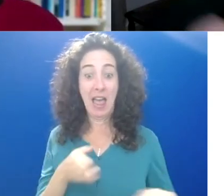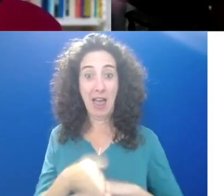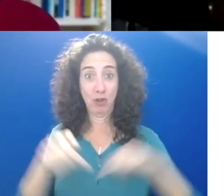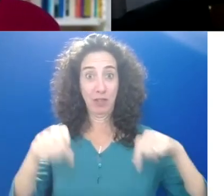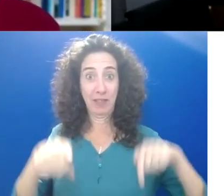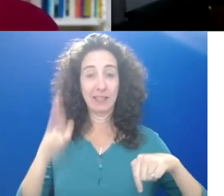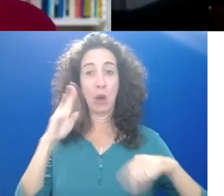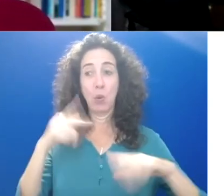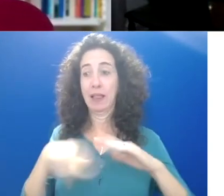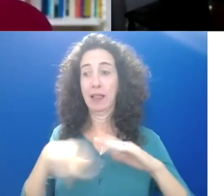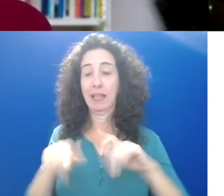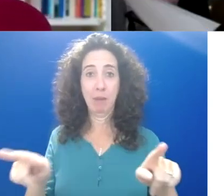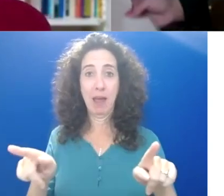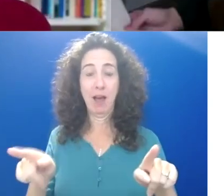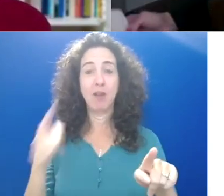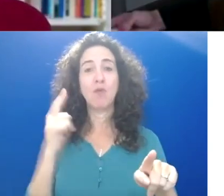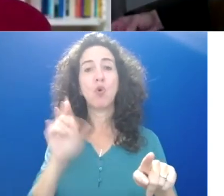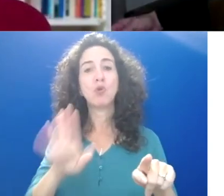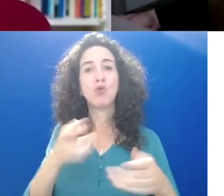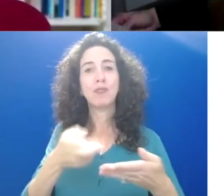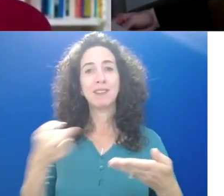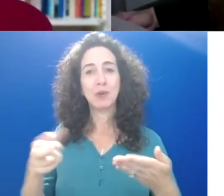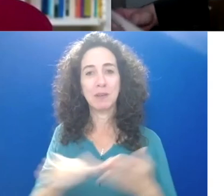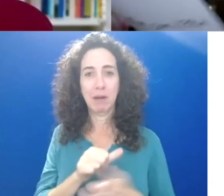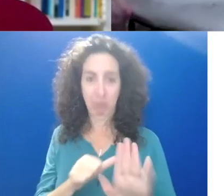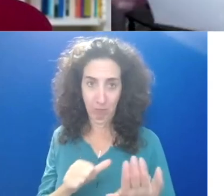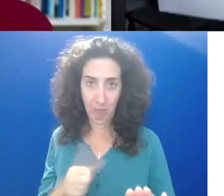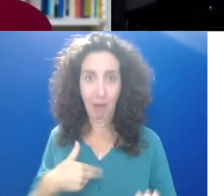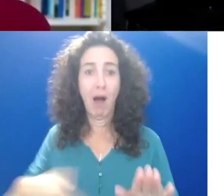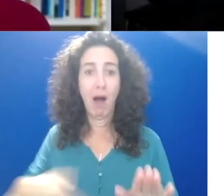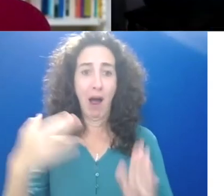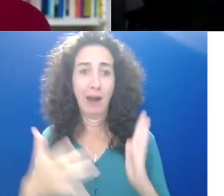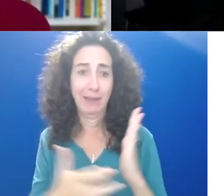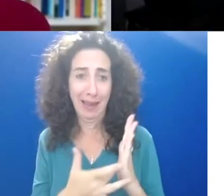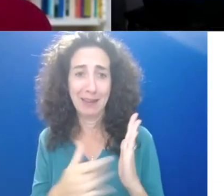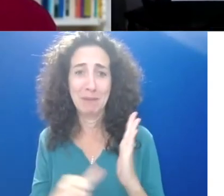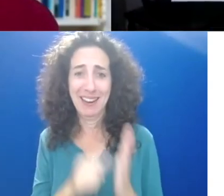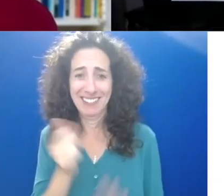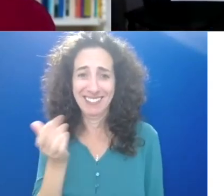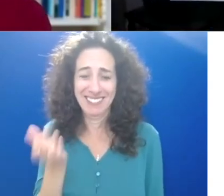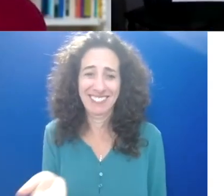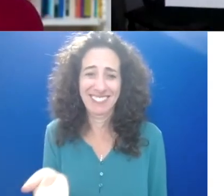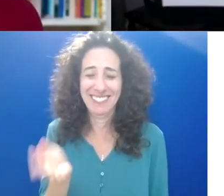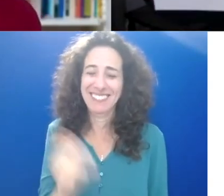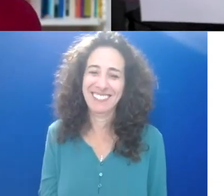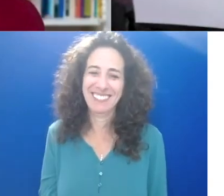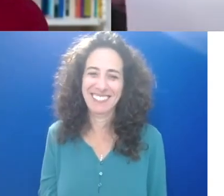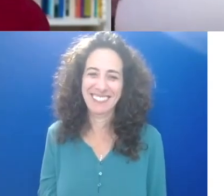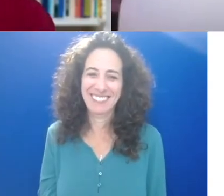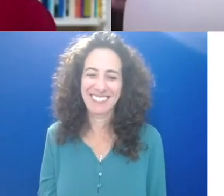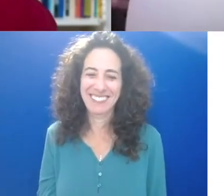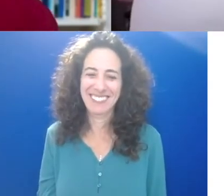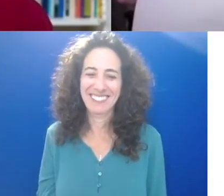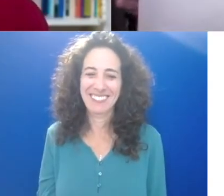a page, resource page you put together. to see my high-tech. Ready, guys? Yeah, yeah, yeah. We'll send it out. That's